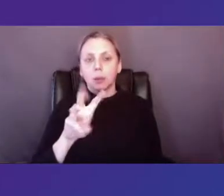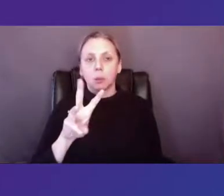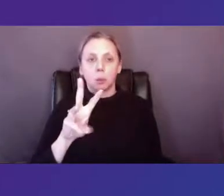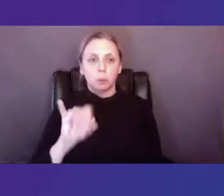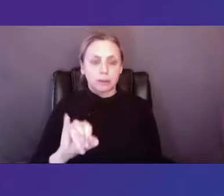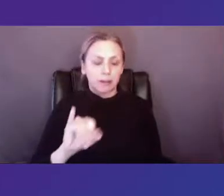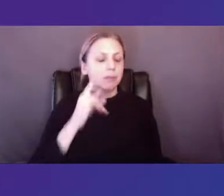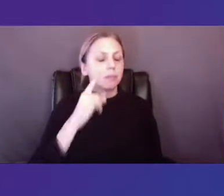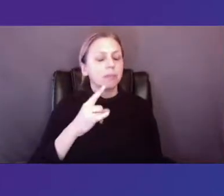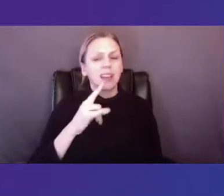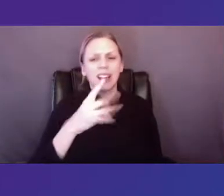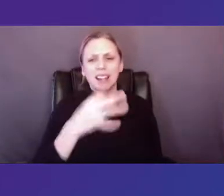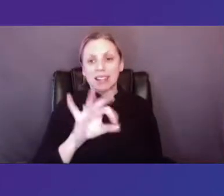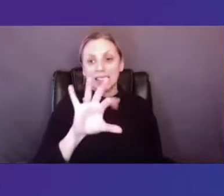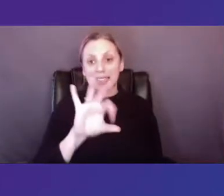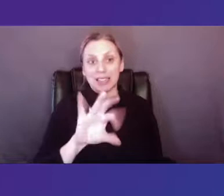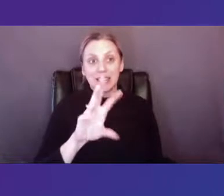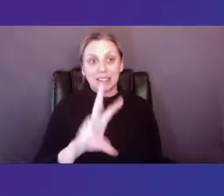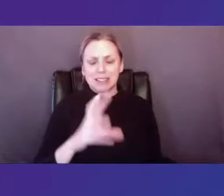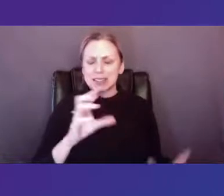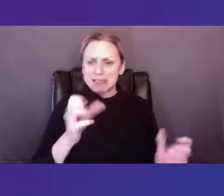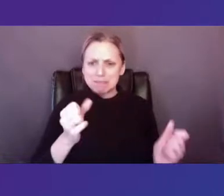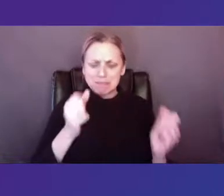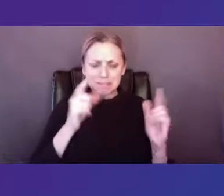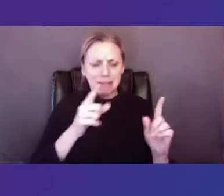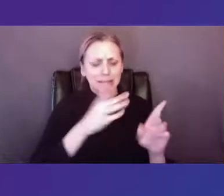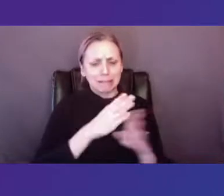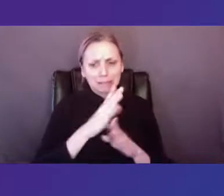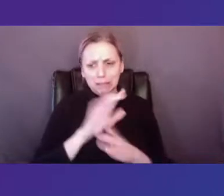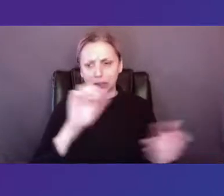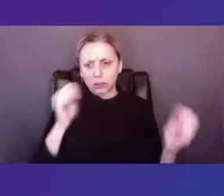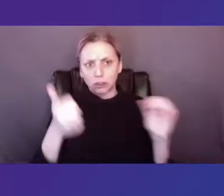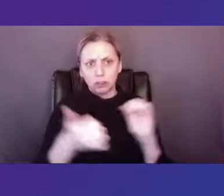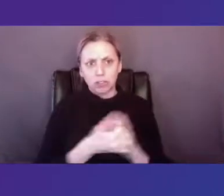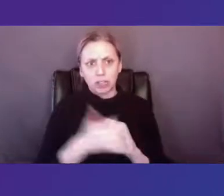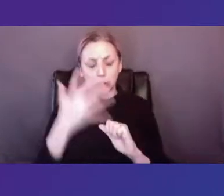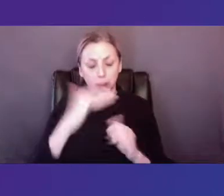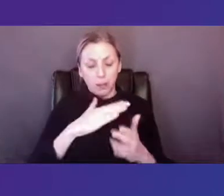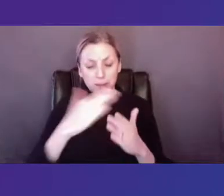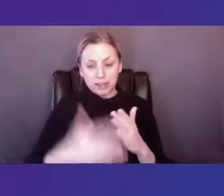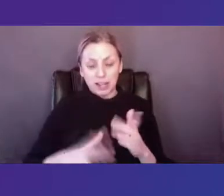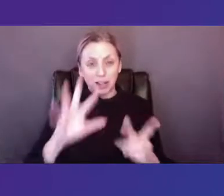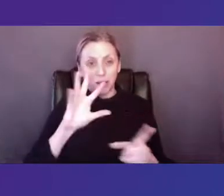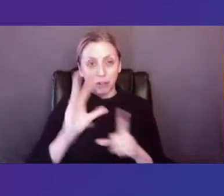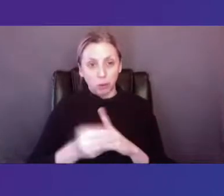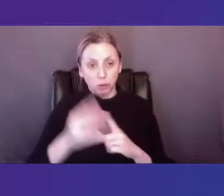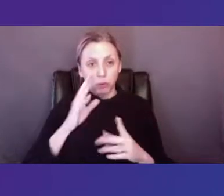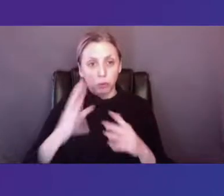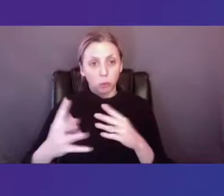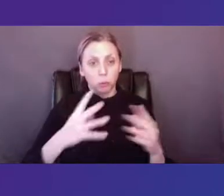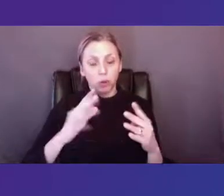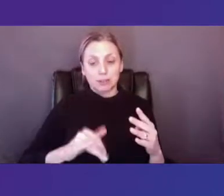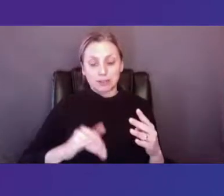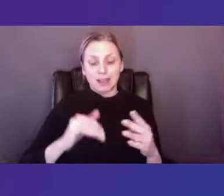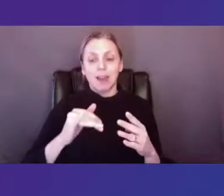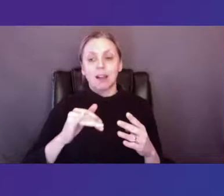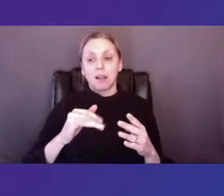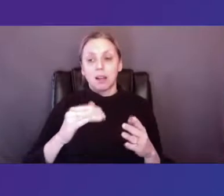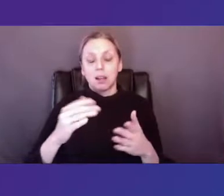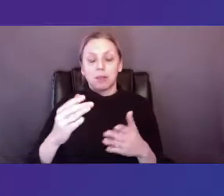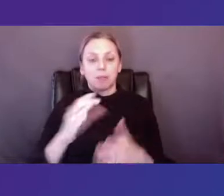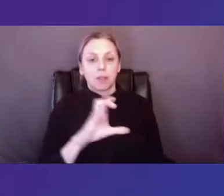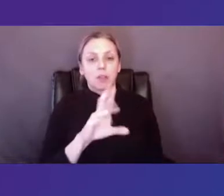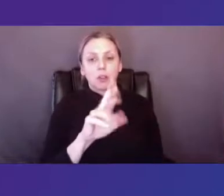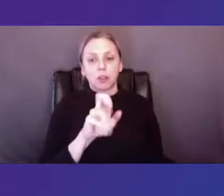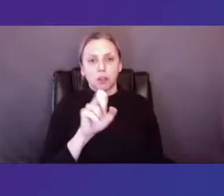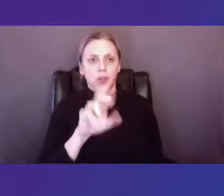moment of a huge sea change, kind of the tail end of these culture wars that our curators have asked us to consider. If you